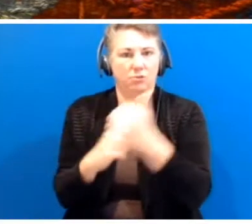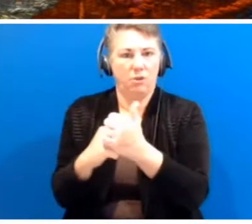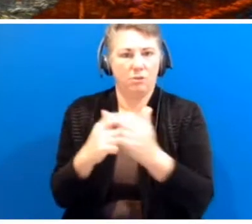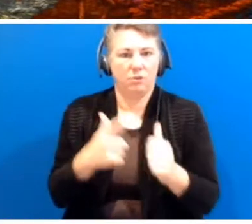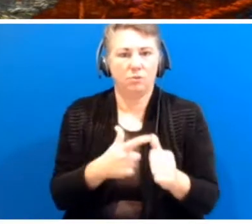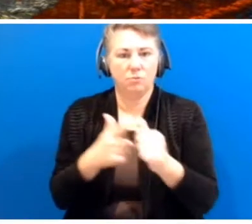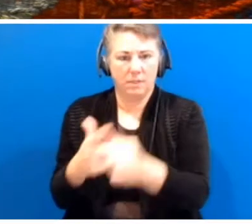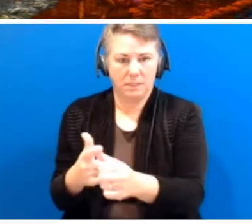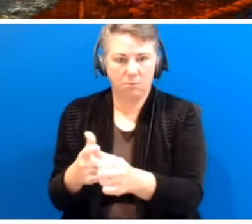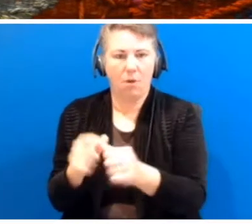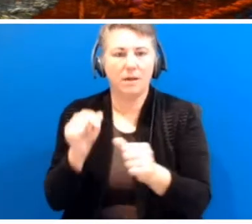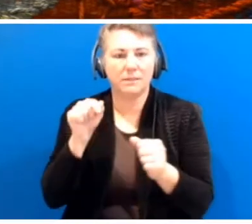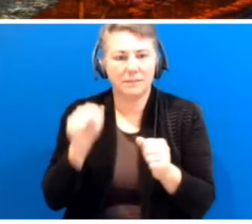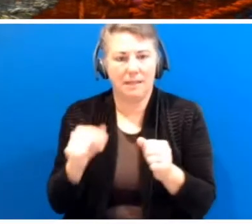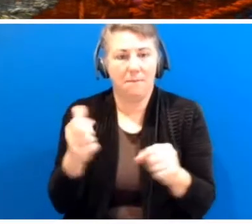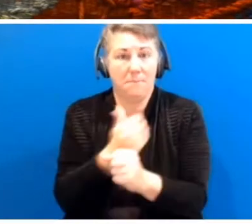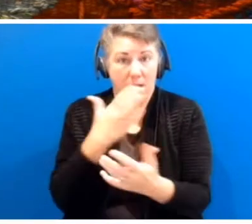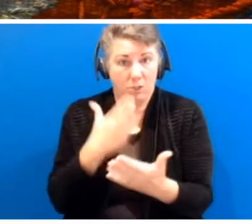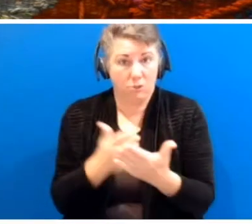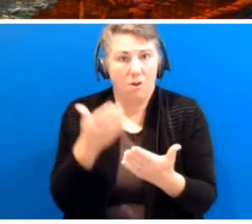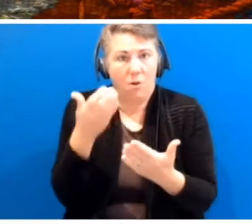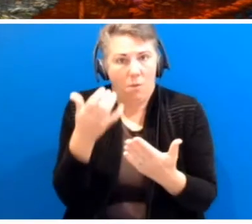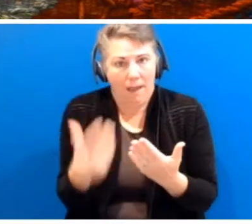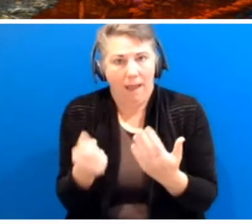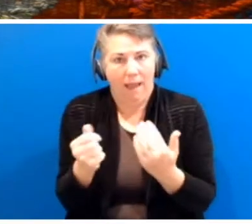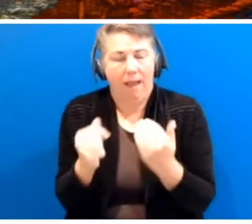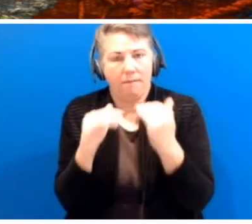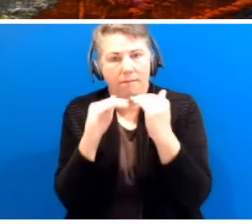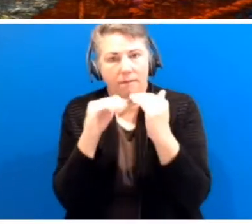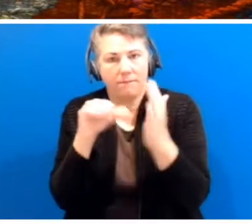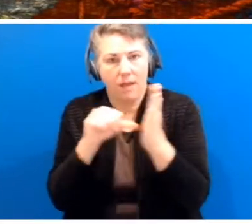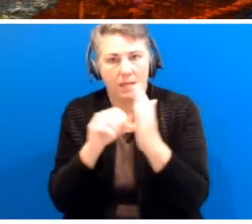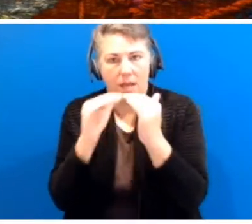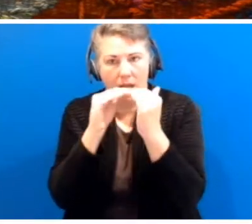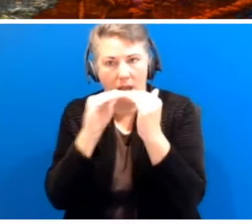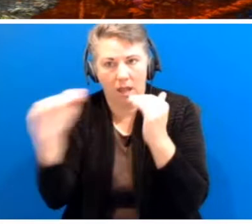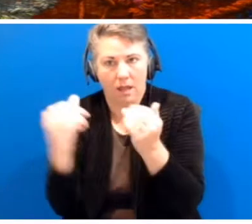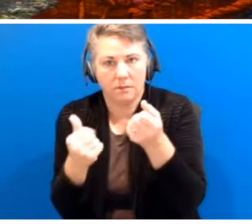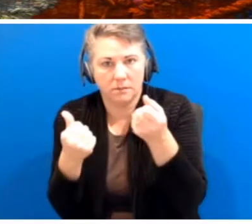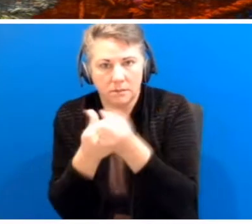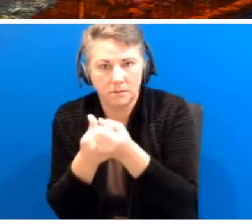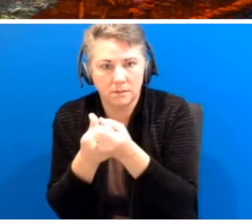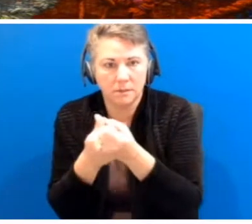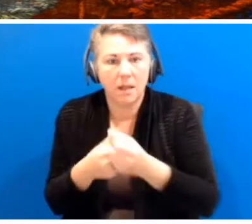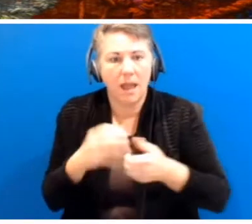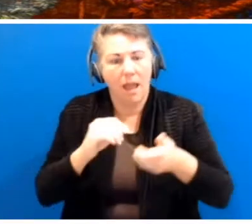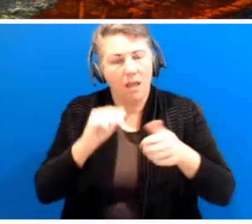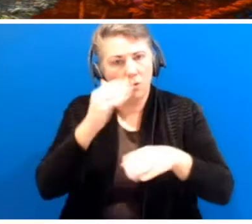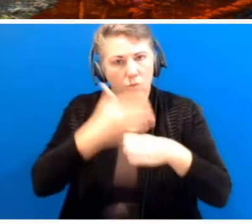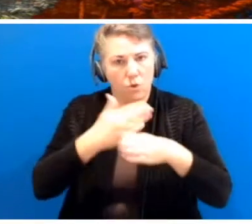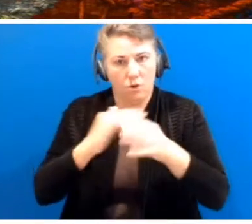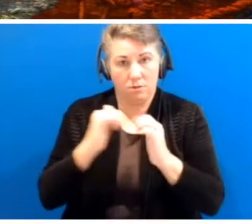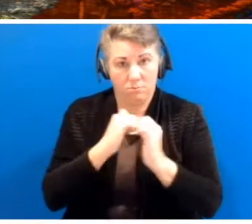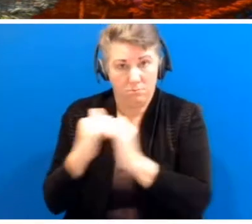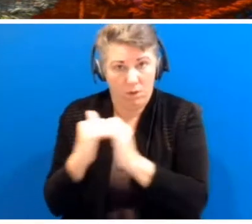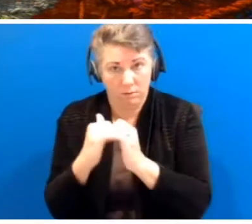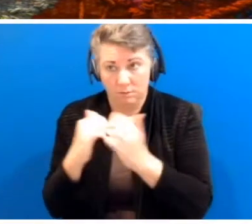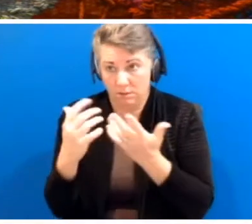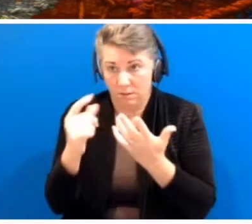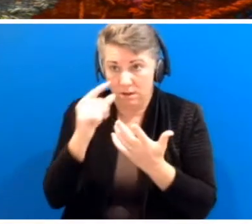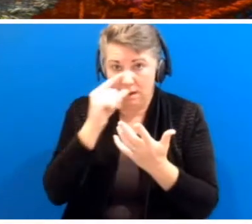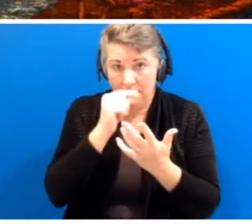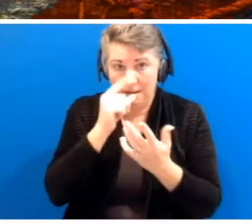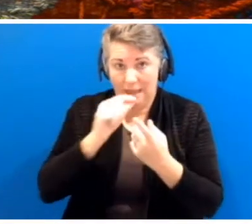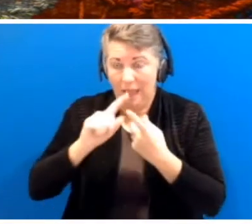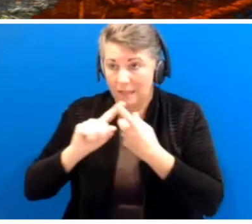now about ensuring that there is a baseline funding review and the opportunity to at least work in partnership to see whether or not we can make sure it stays within market conditions.